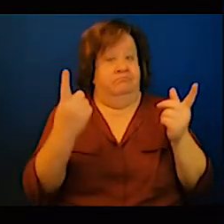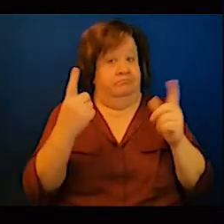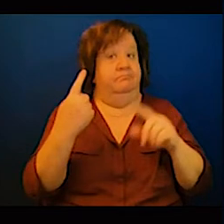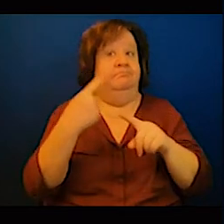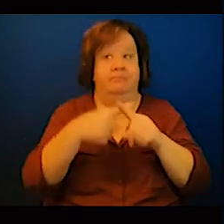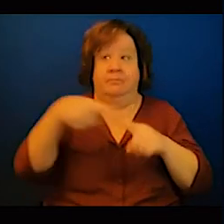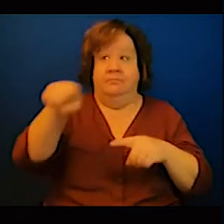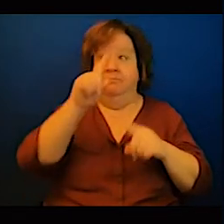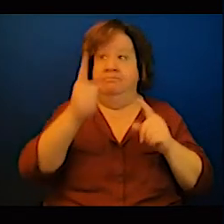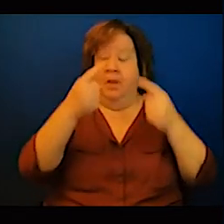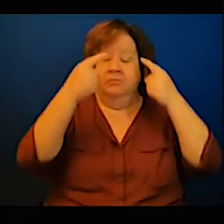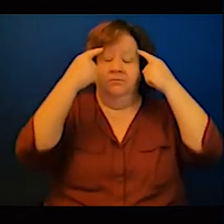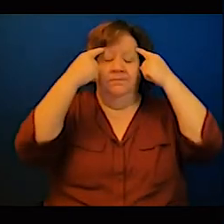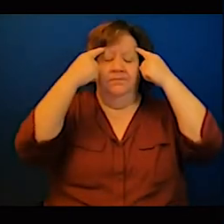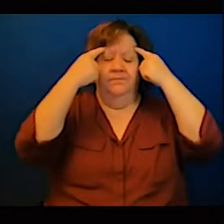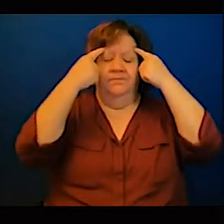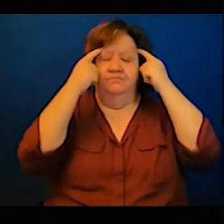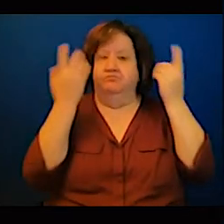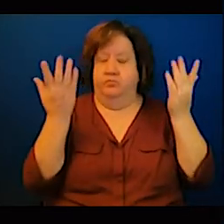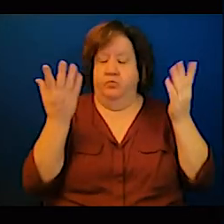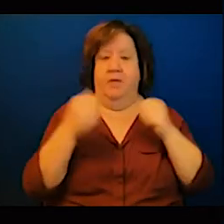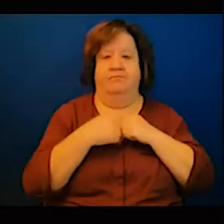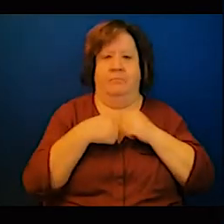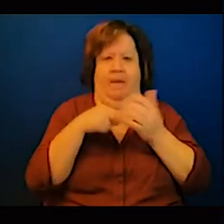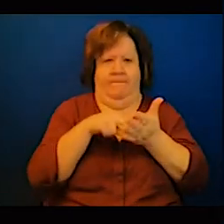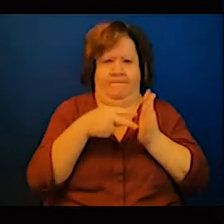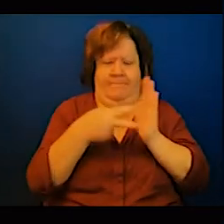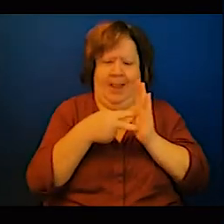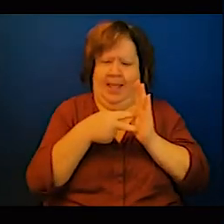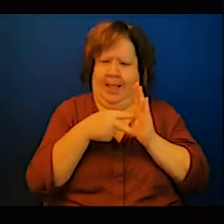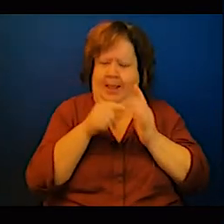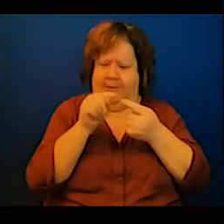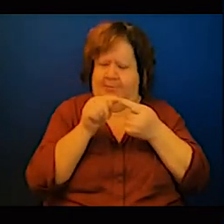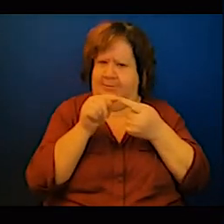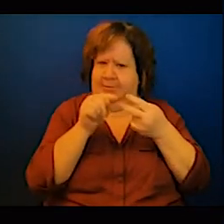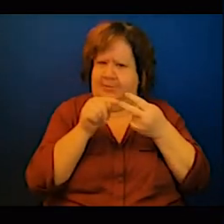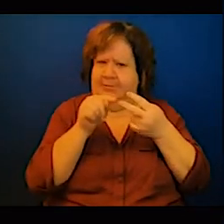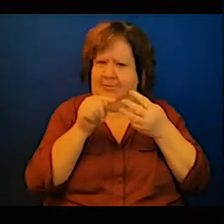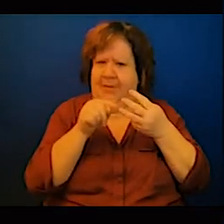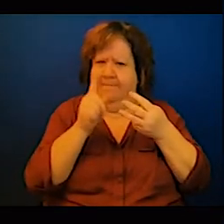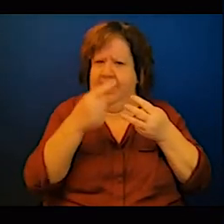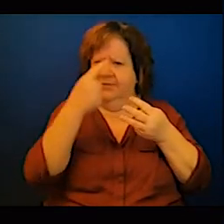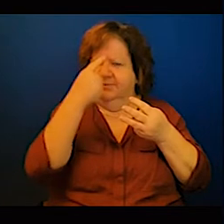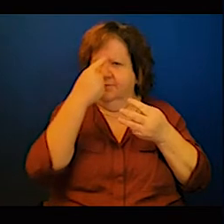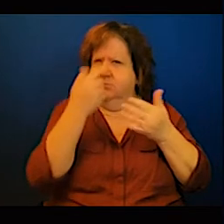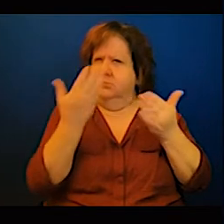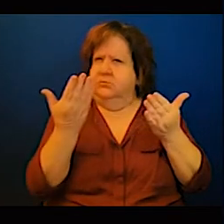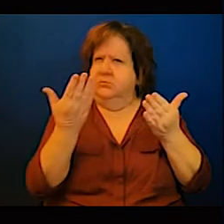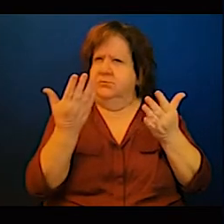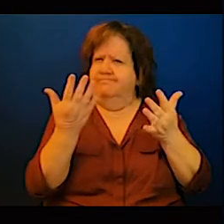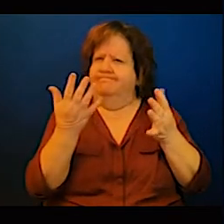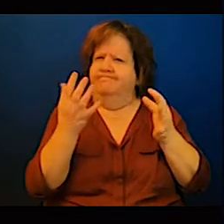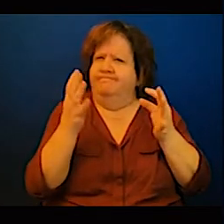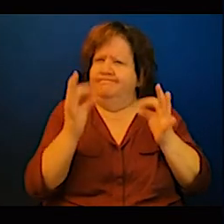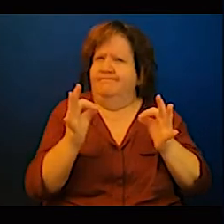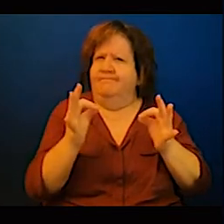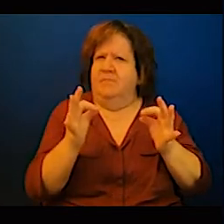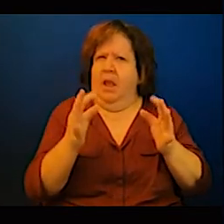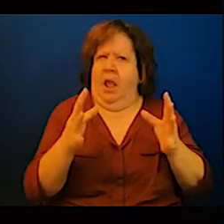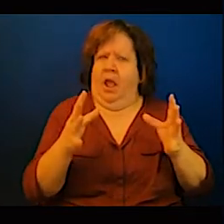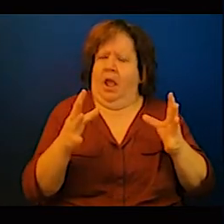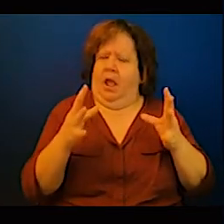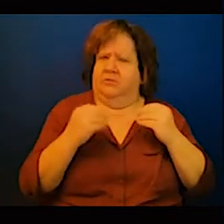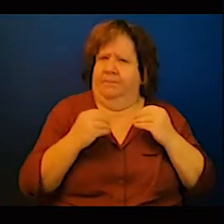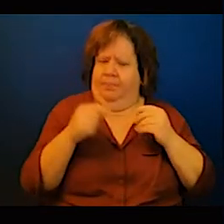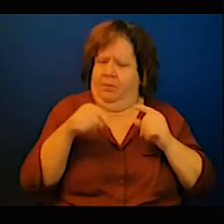affordability where off-grid solutions come on board. And in order to cater for the